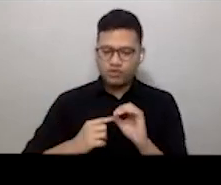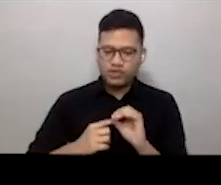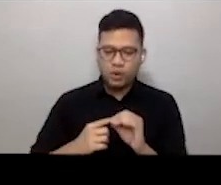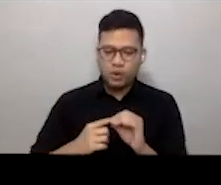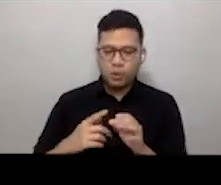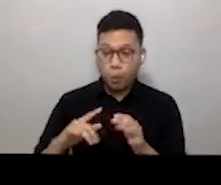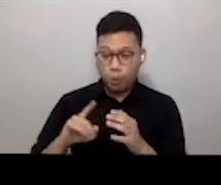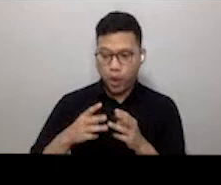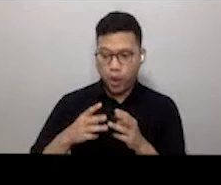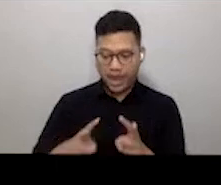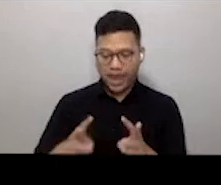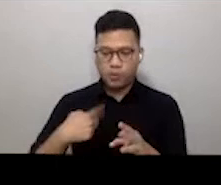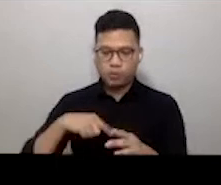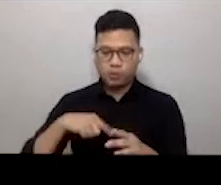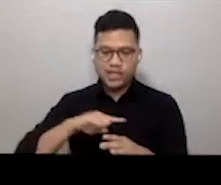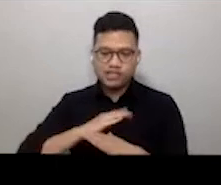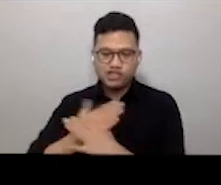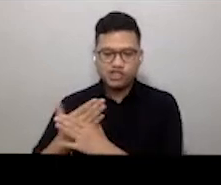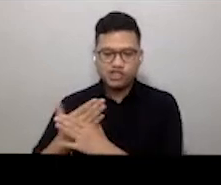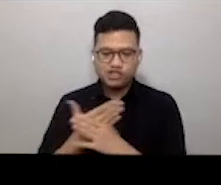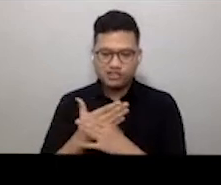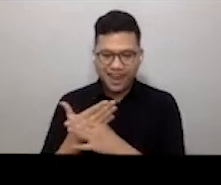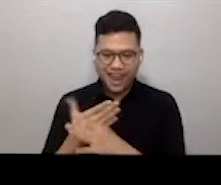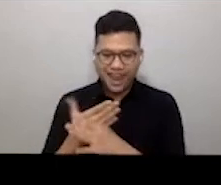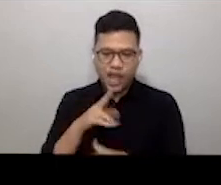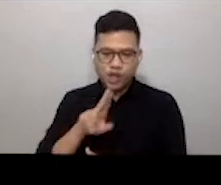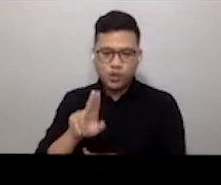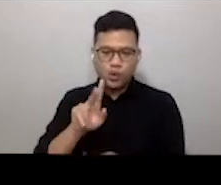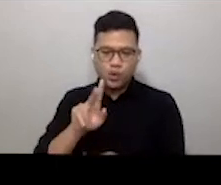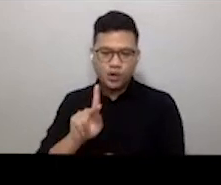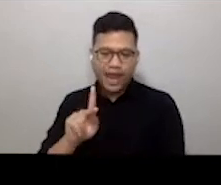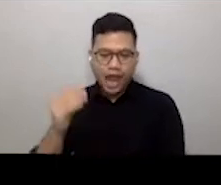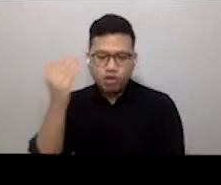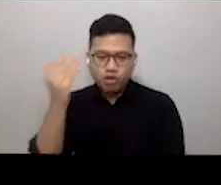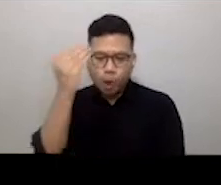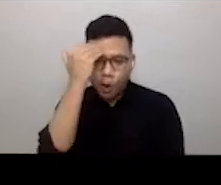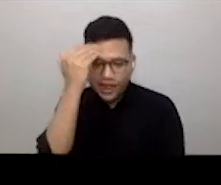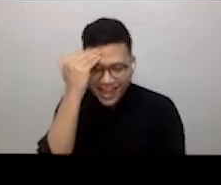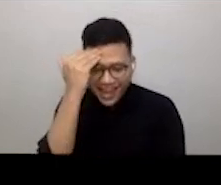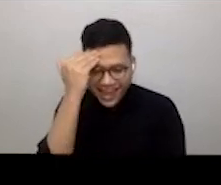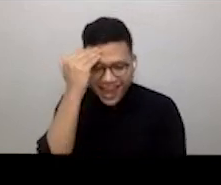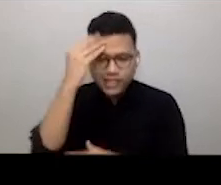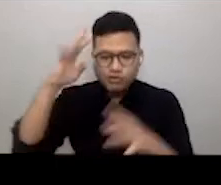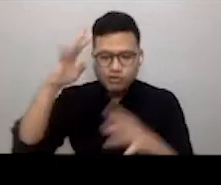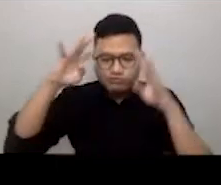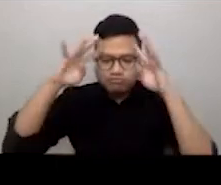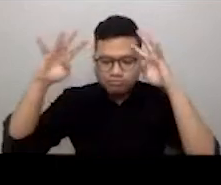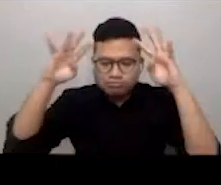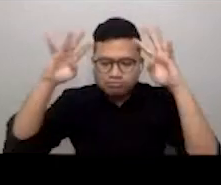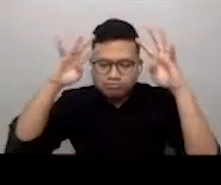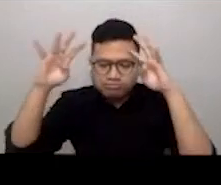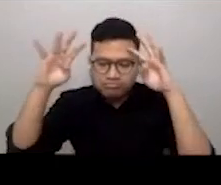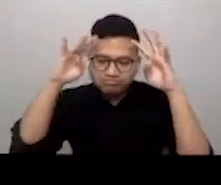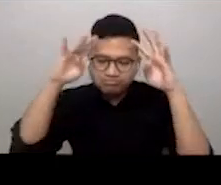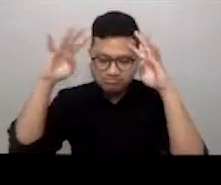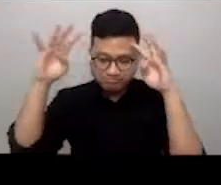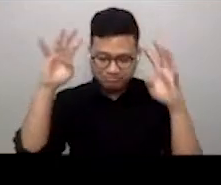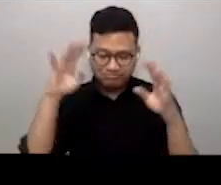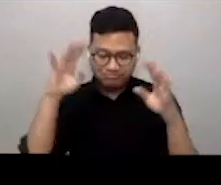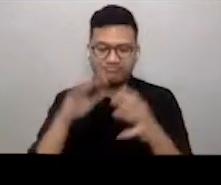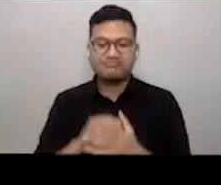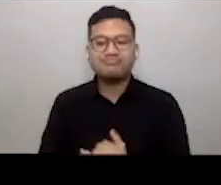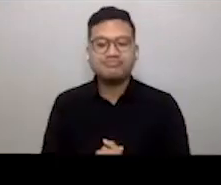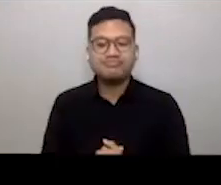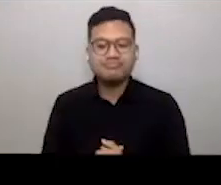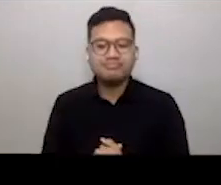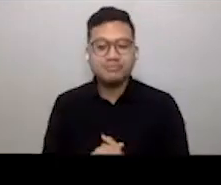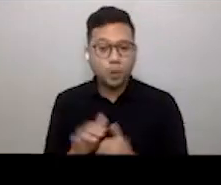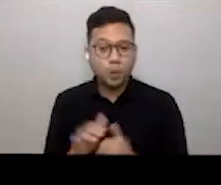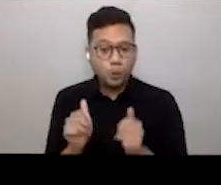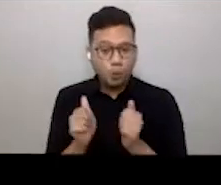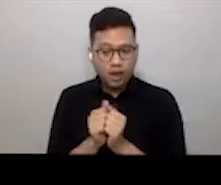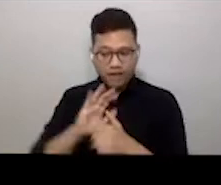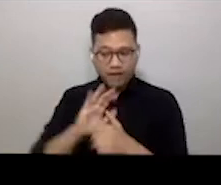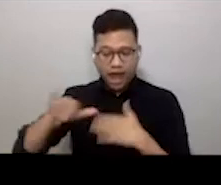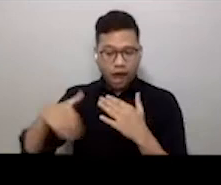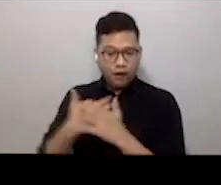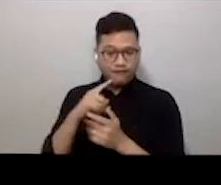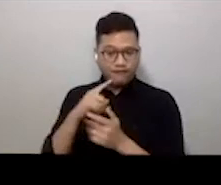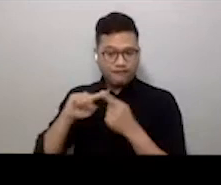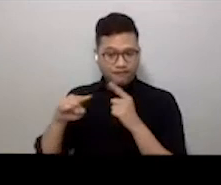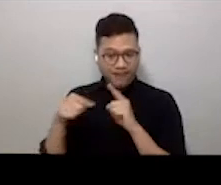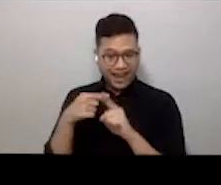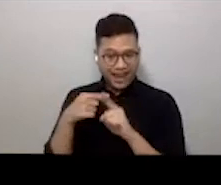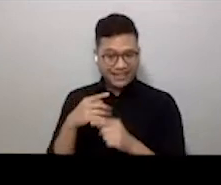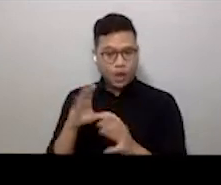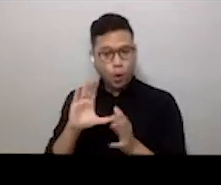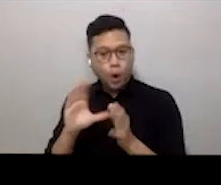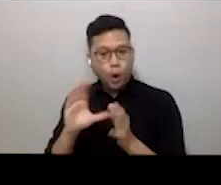we are able to share UK knowledge, creativity and innovation with our friends and colleagues